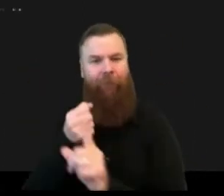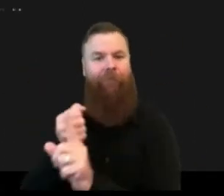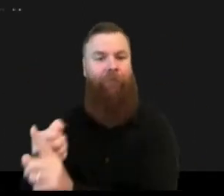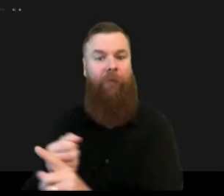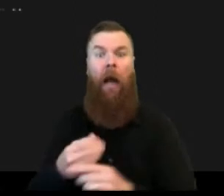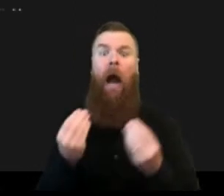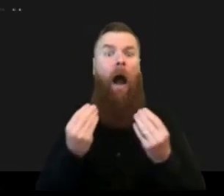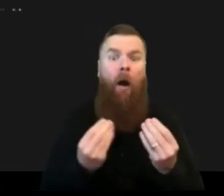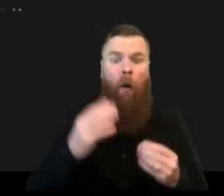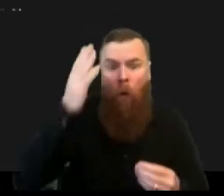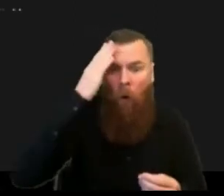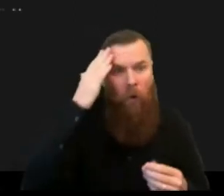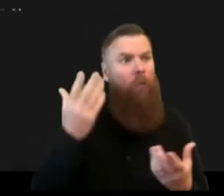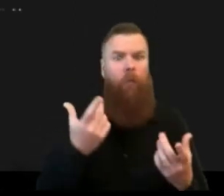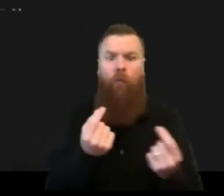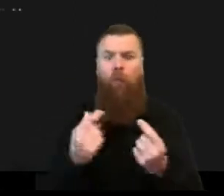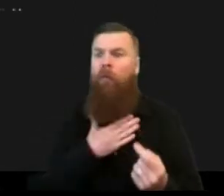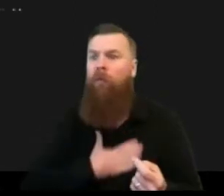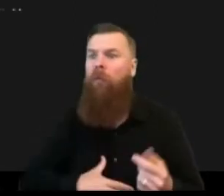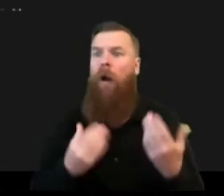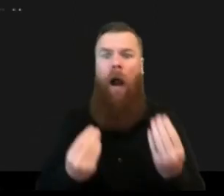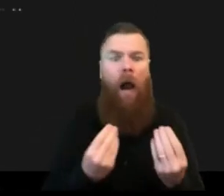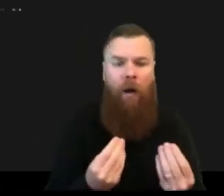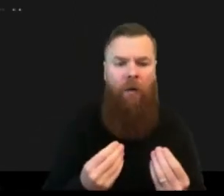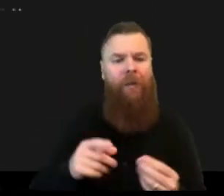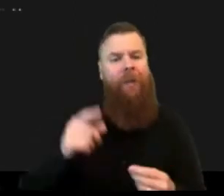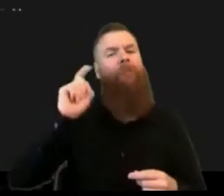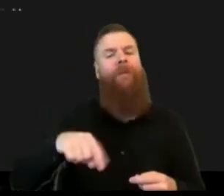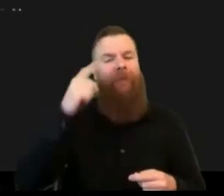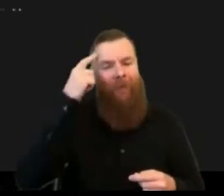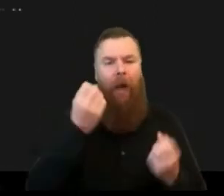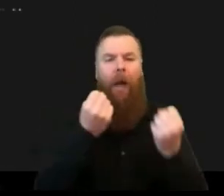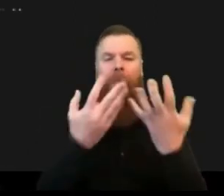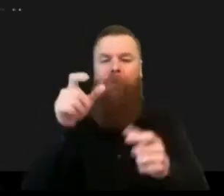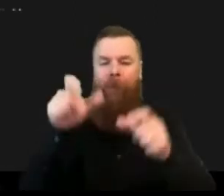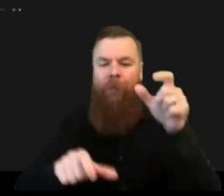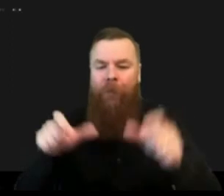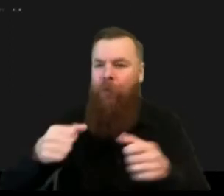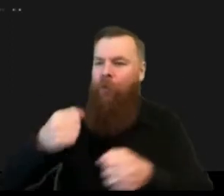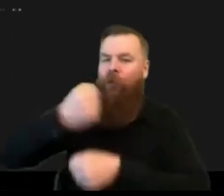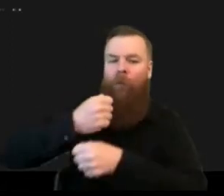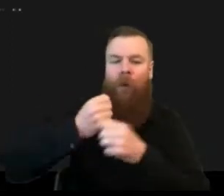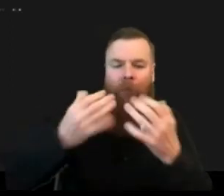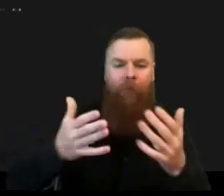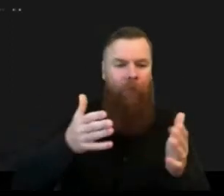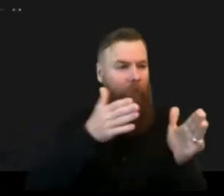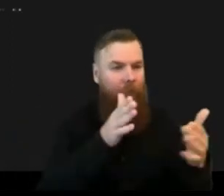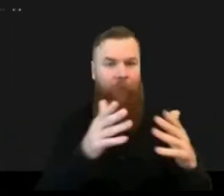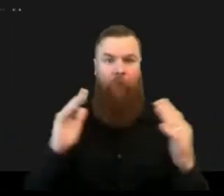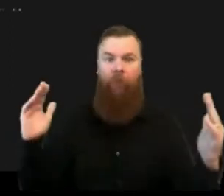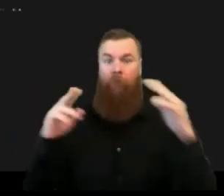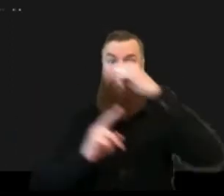and the idea that we can space uh risk is is